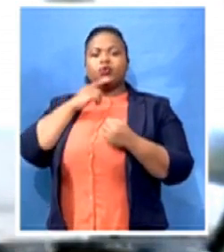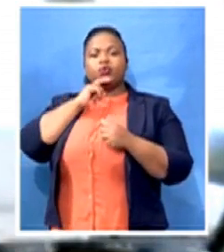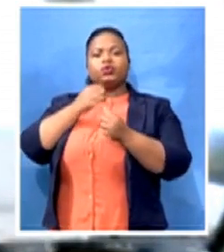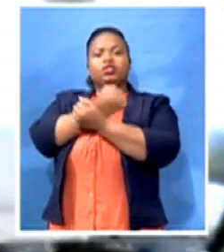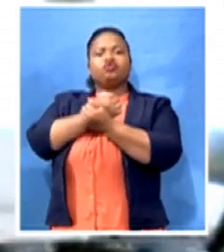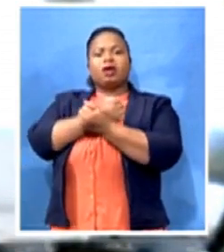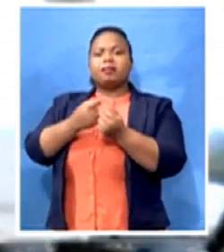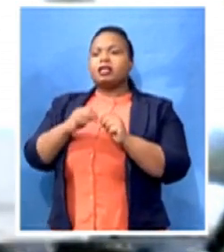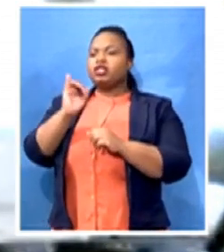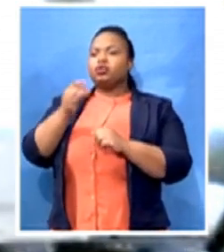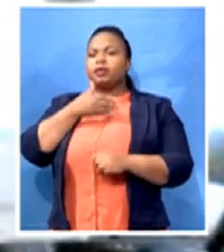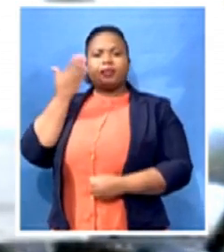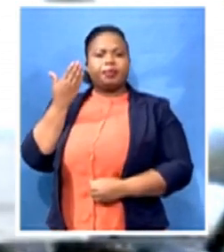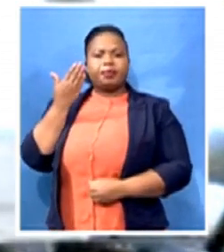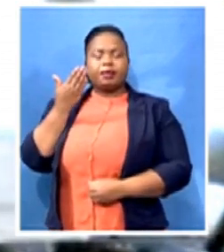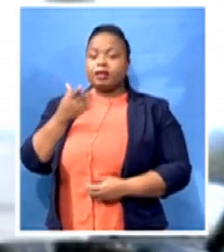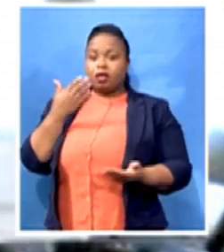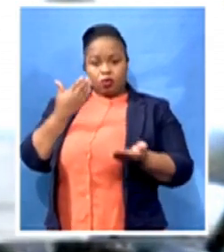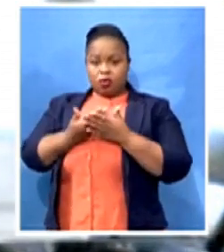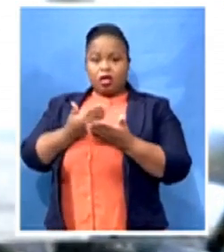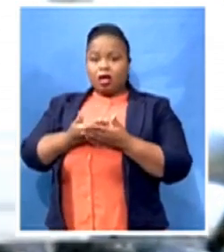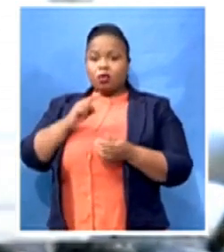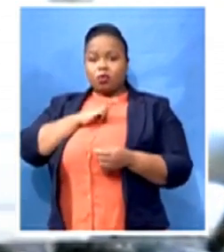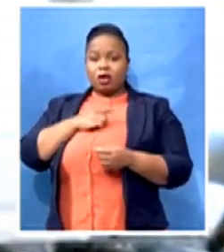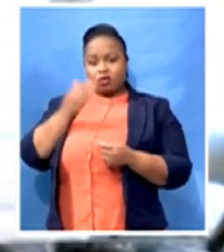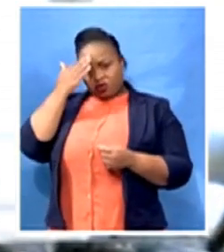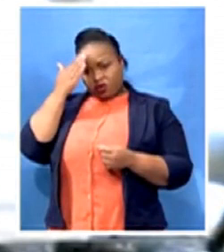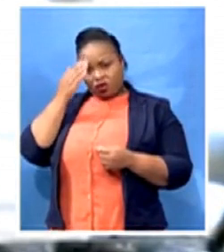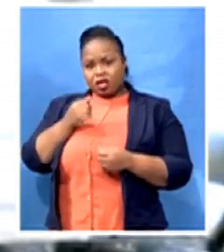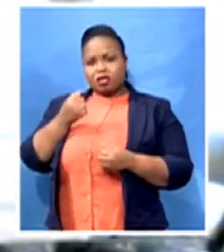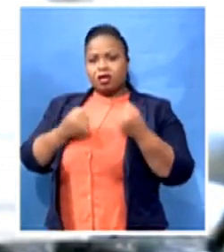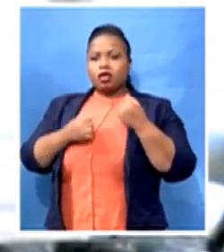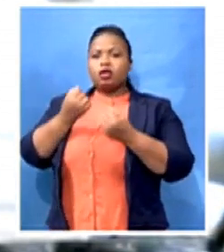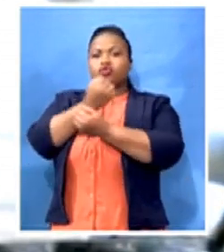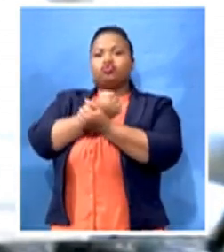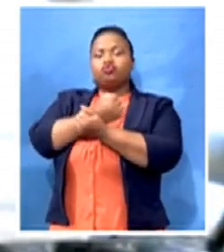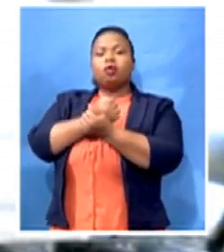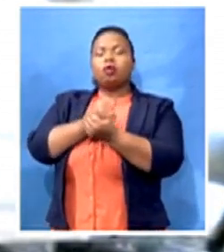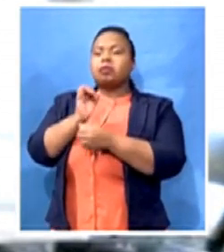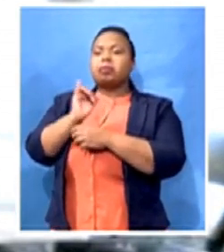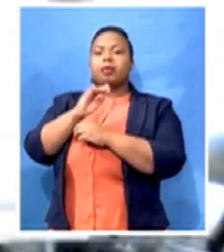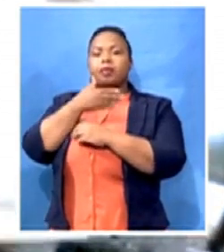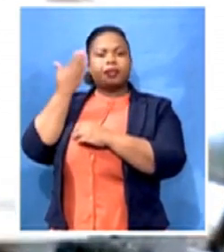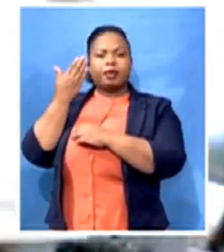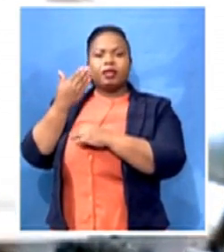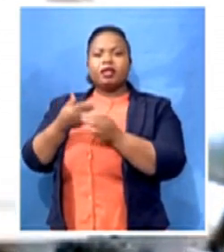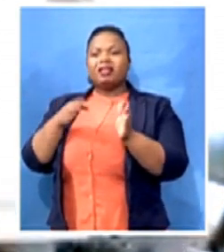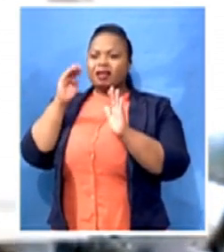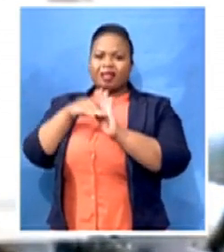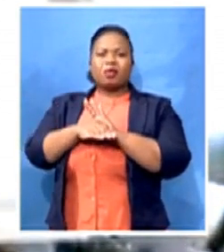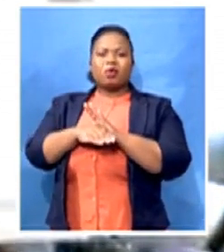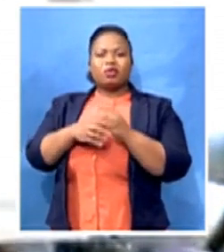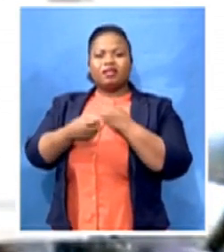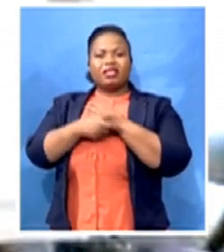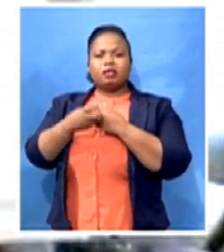the asset is financed and it should not be without insurance in the first place. You know, you find yourself in a very tight